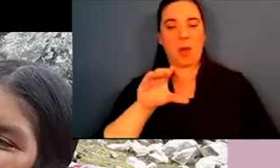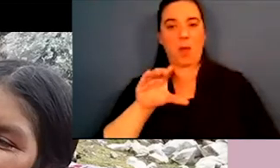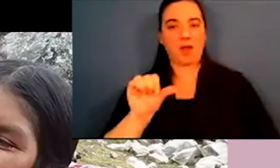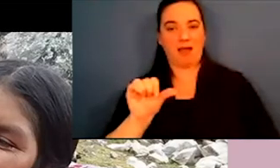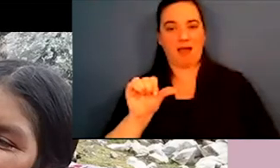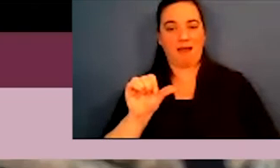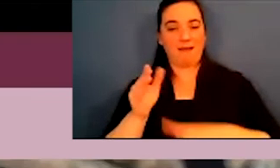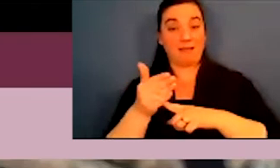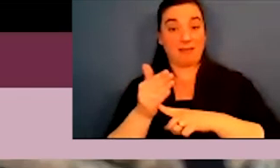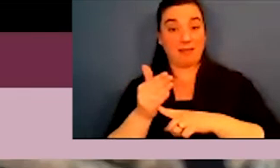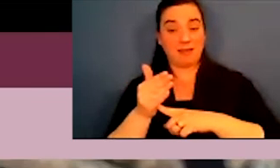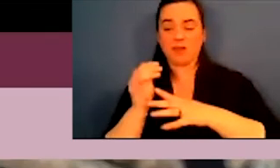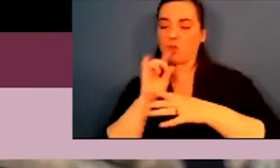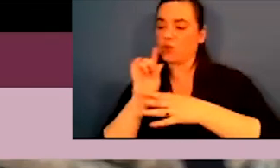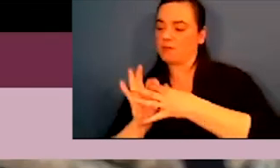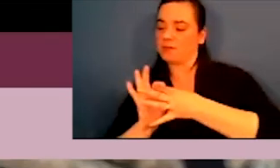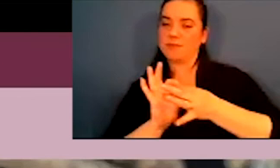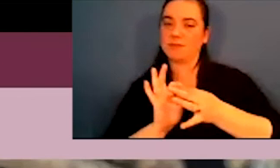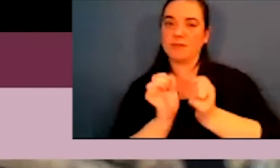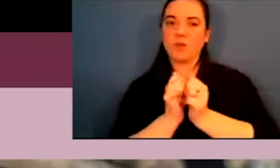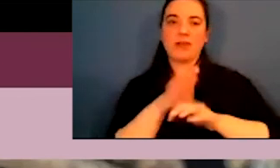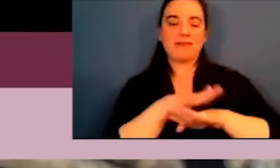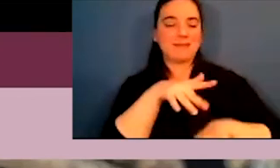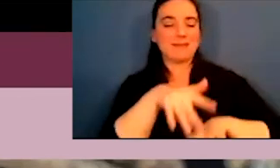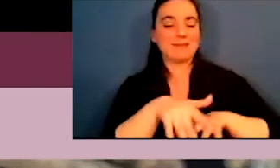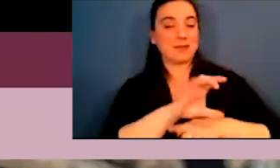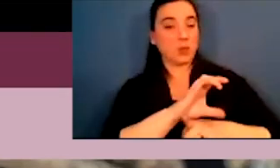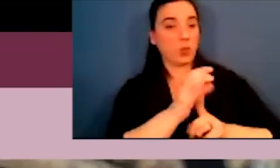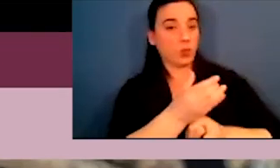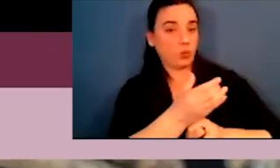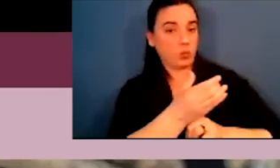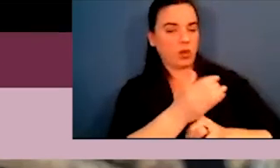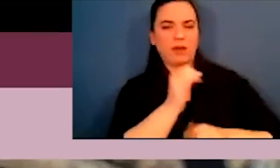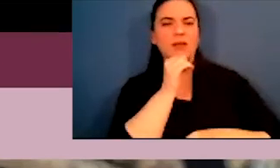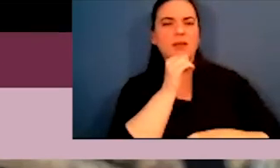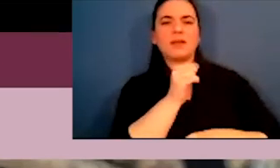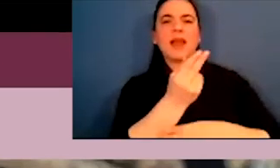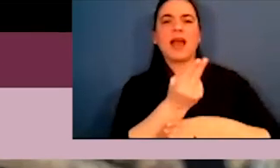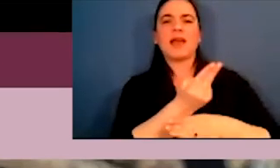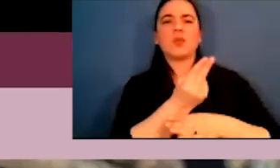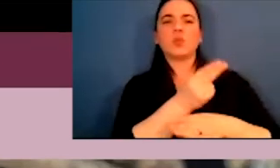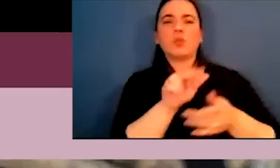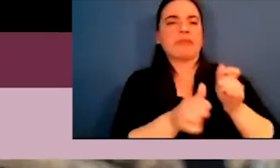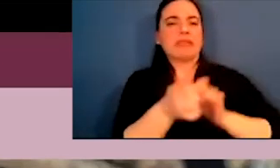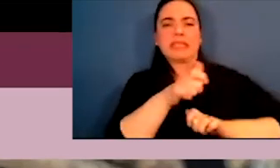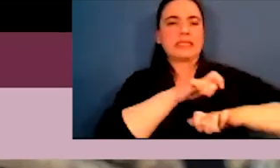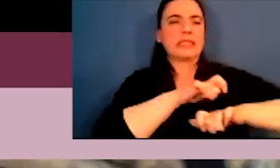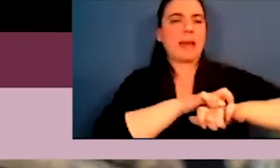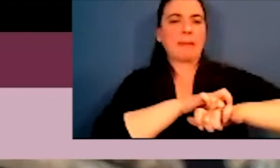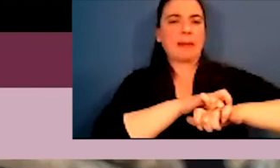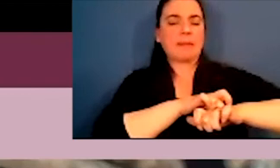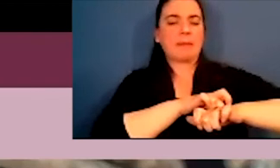But also on the leaf of coca, it's very much a part of indigenous culture and it's